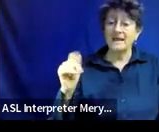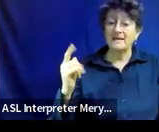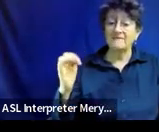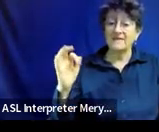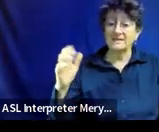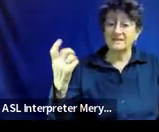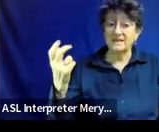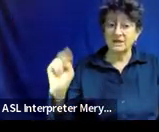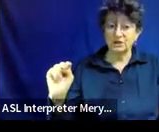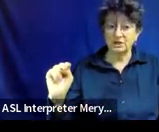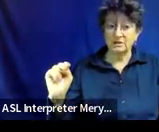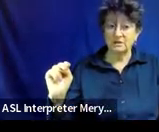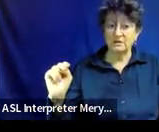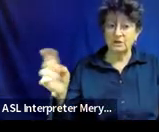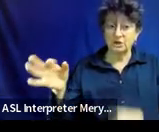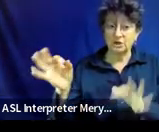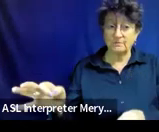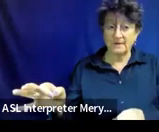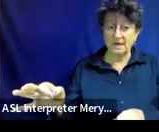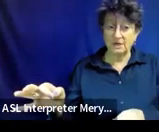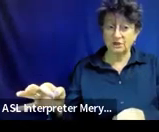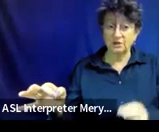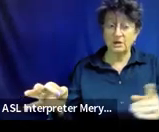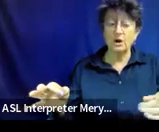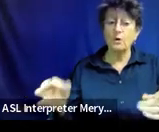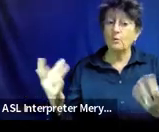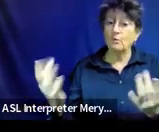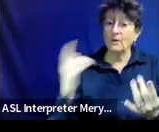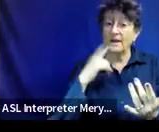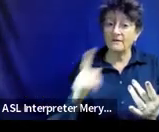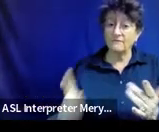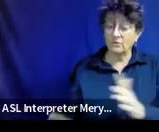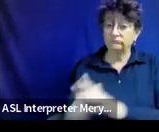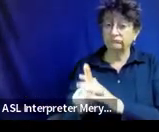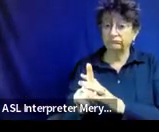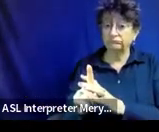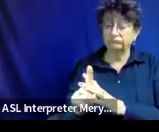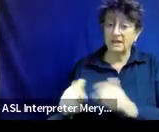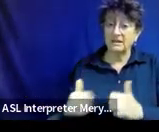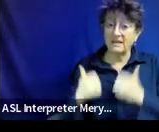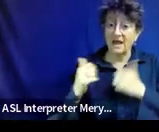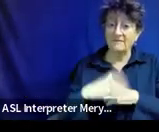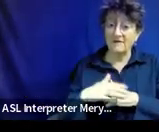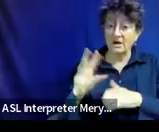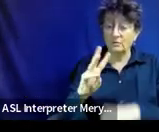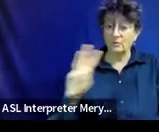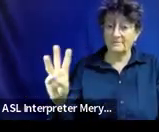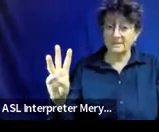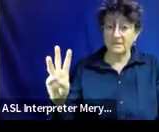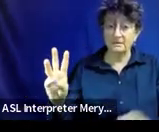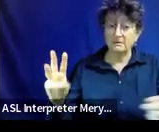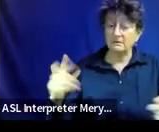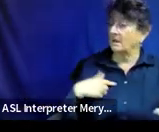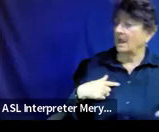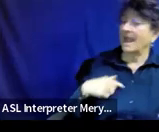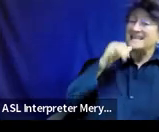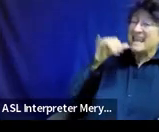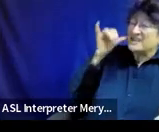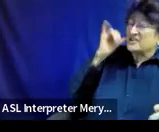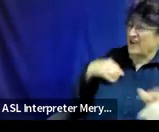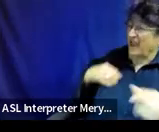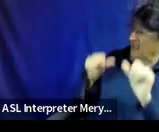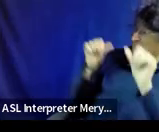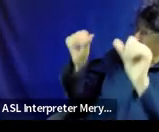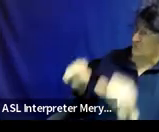ones, like I said, we're still waiting to just get those up and live on the website. They're there. I put them all up there yesterday. So